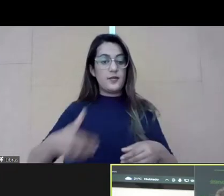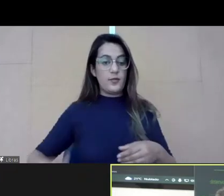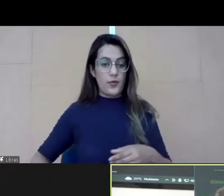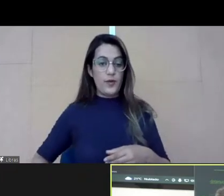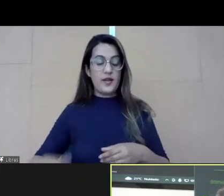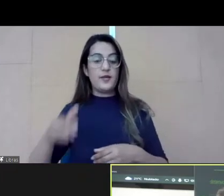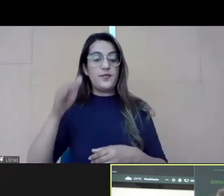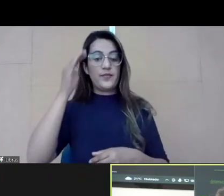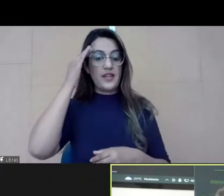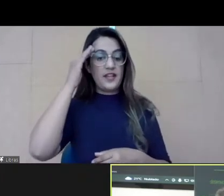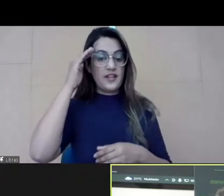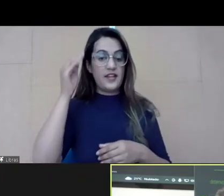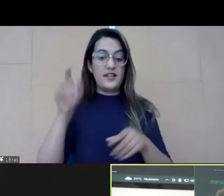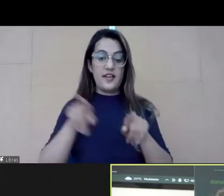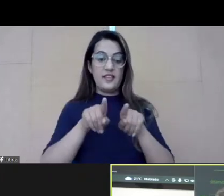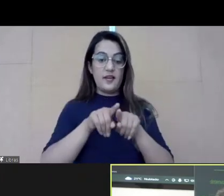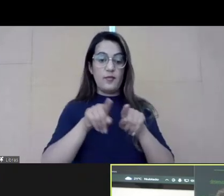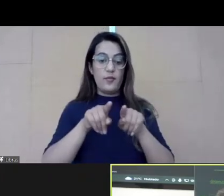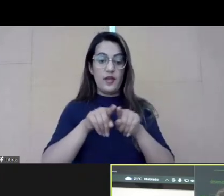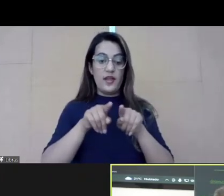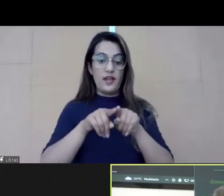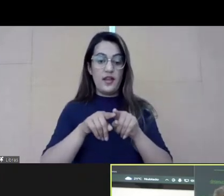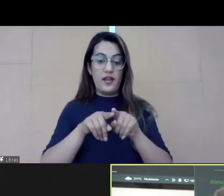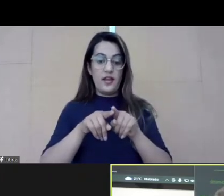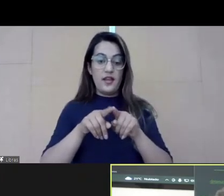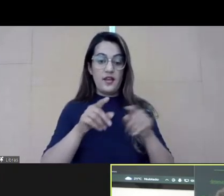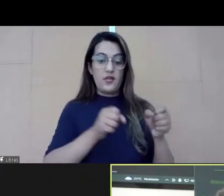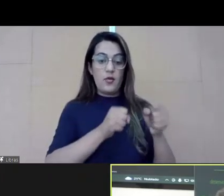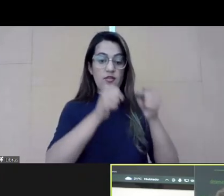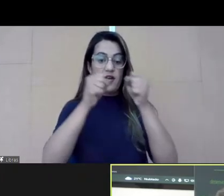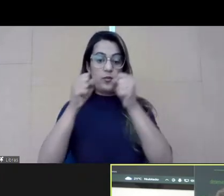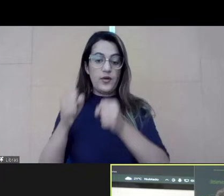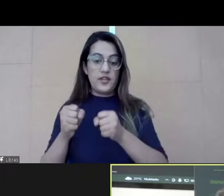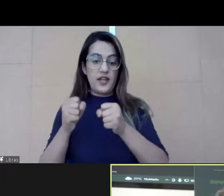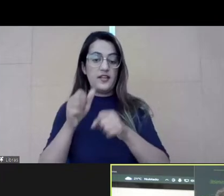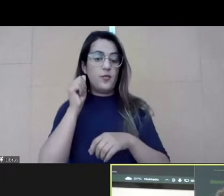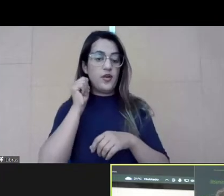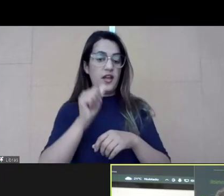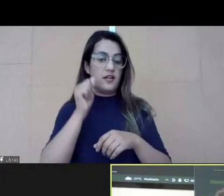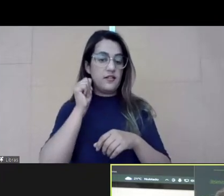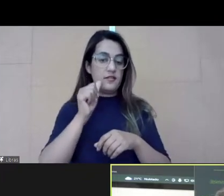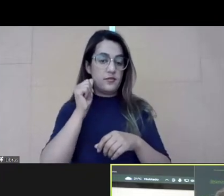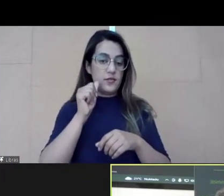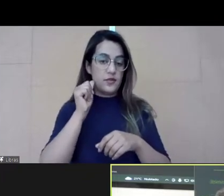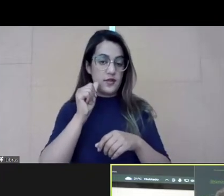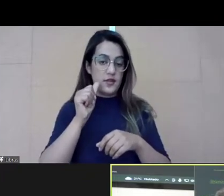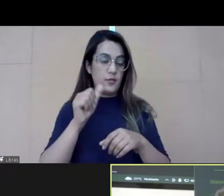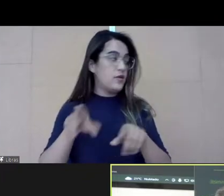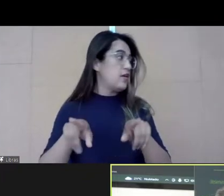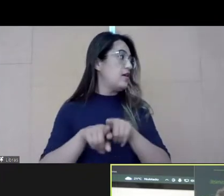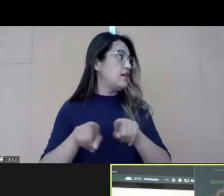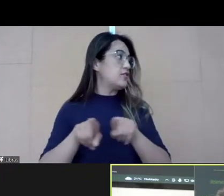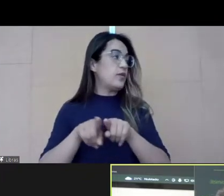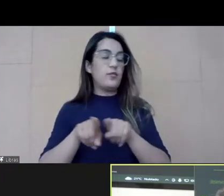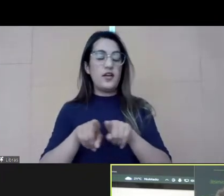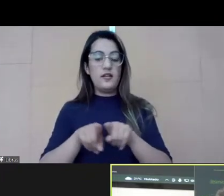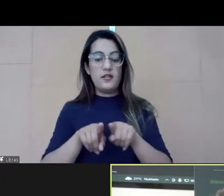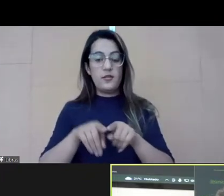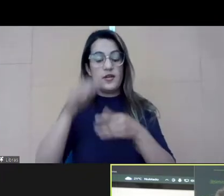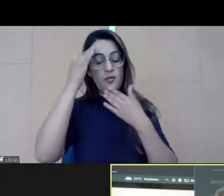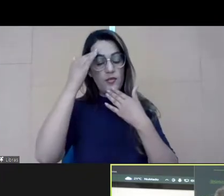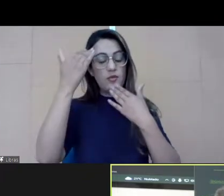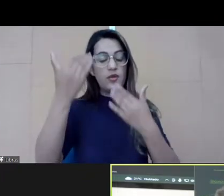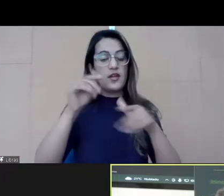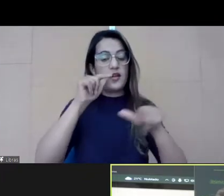women and the process of inclusive leadership. So thanks a lot for the work you're doing. When Napolitico mentioned about your